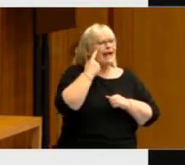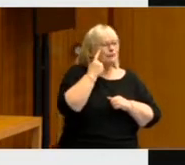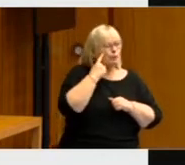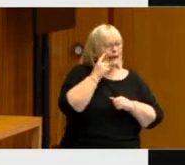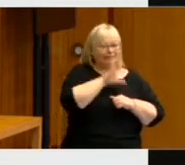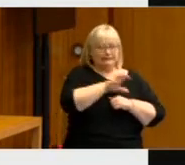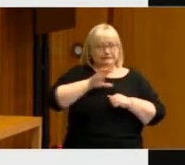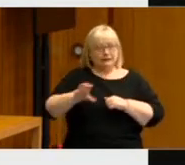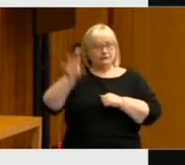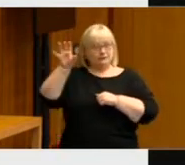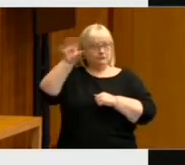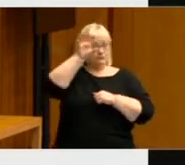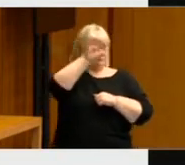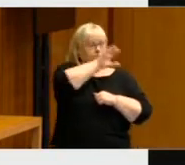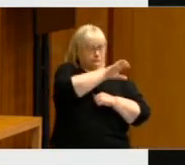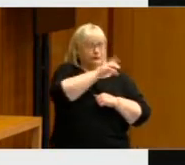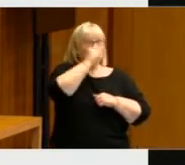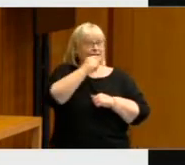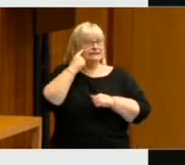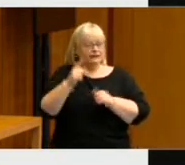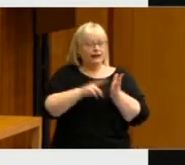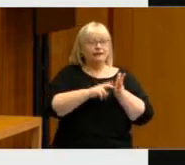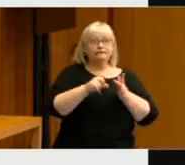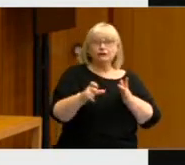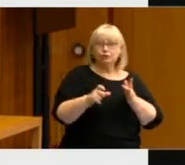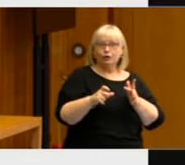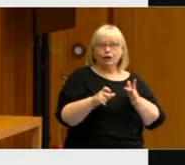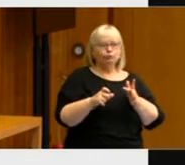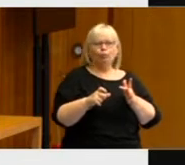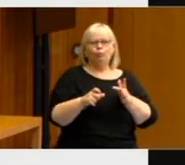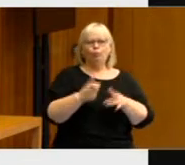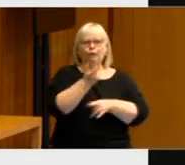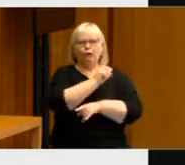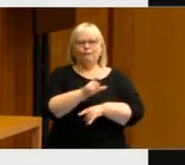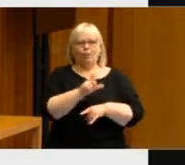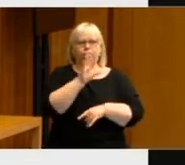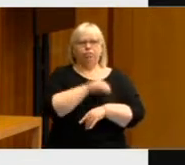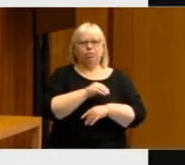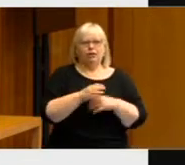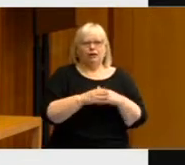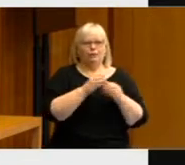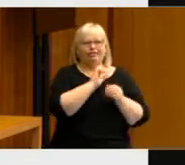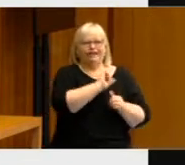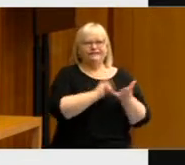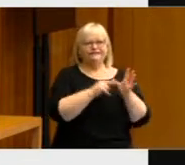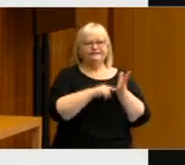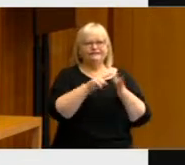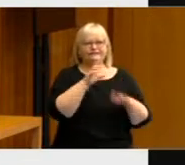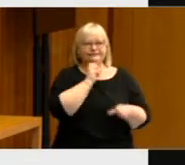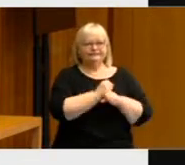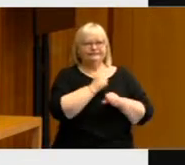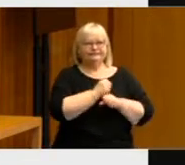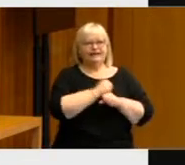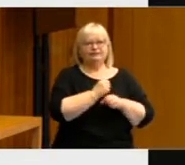state here, we can see that Victorians lost some confidence in the state government in particular